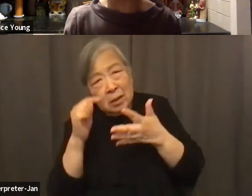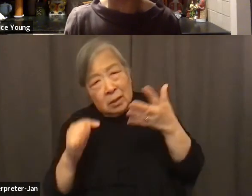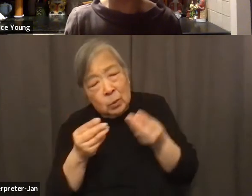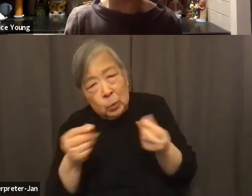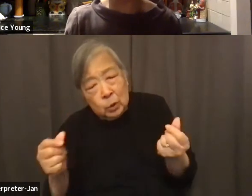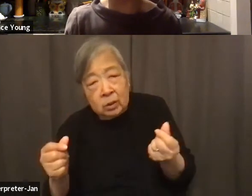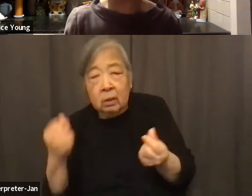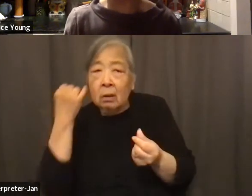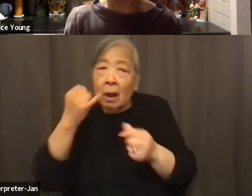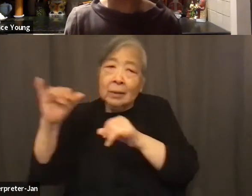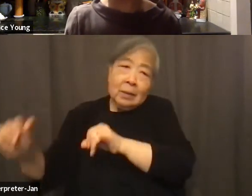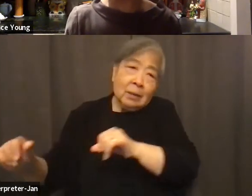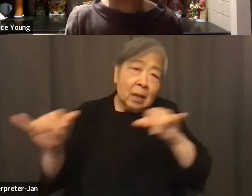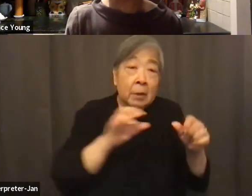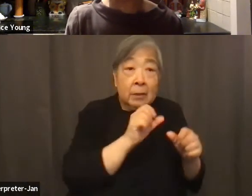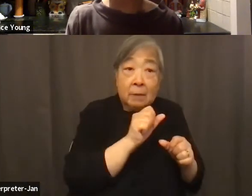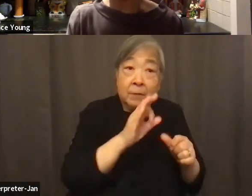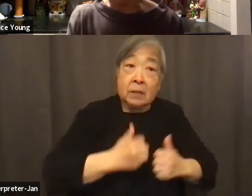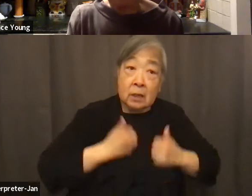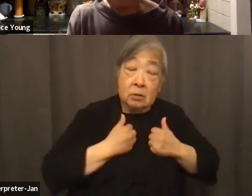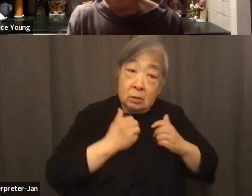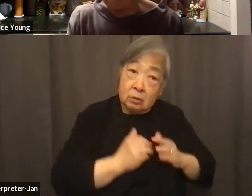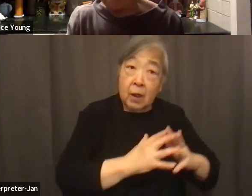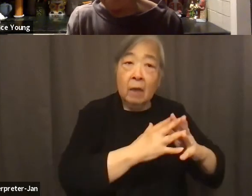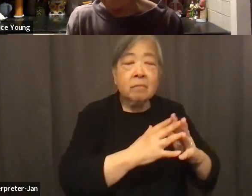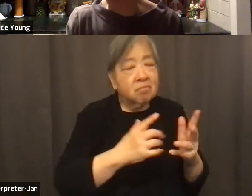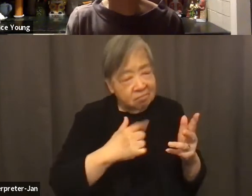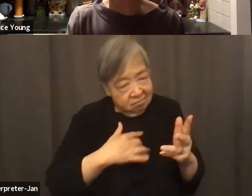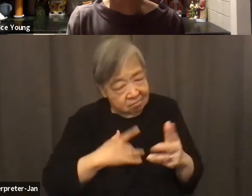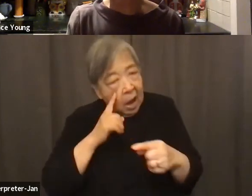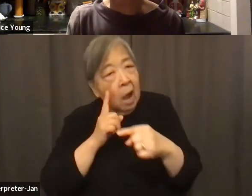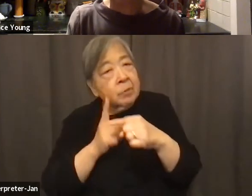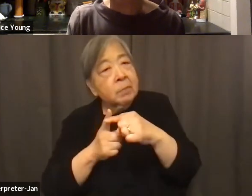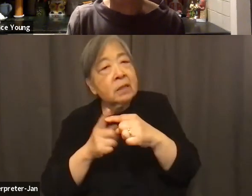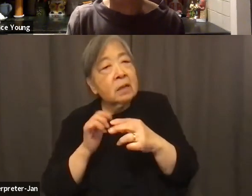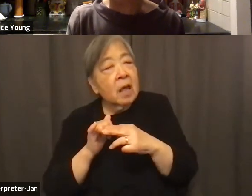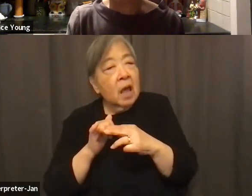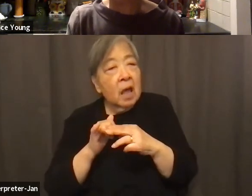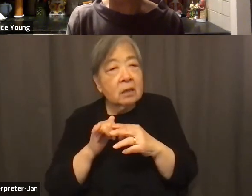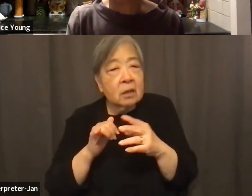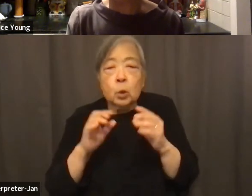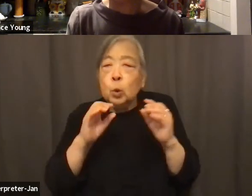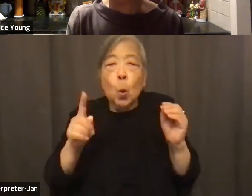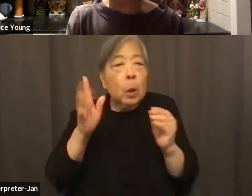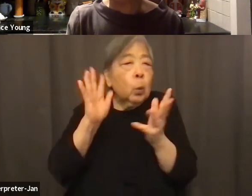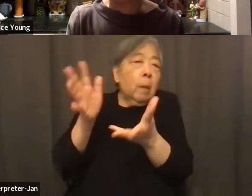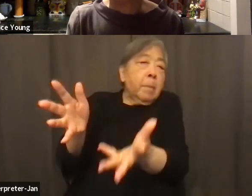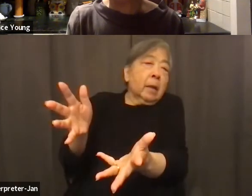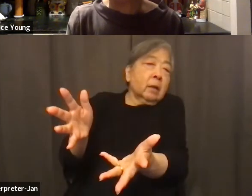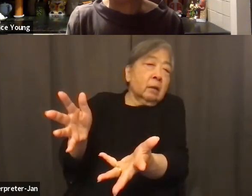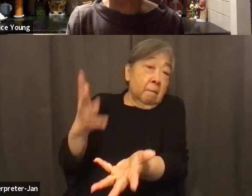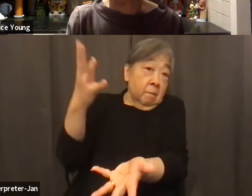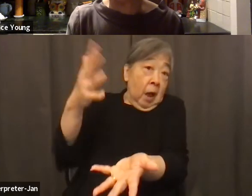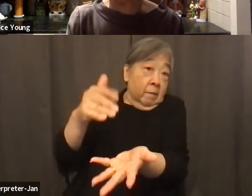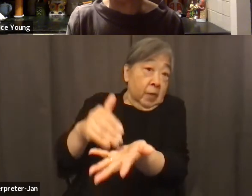Francisco Chinatown survived, I'm very, very optimistic that no one is going to abandon a 5,000-year